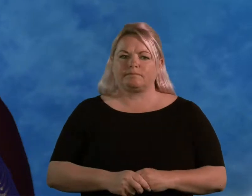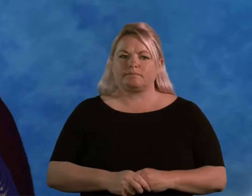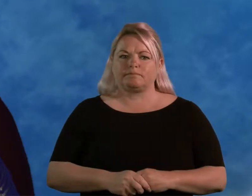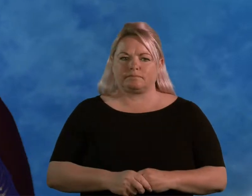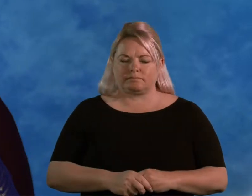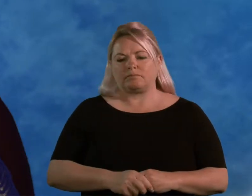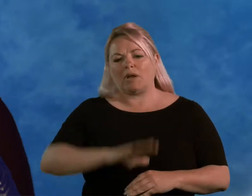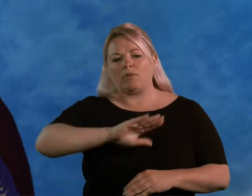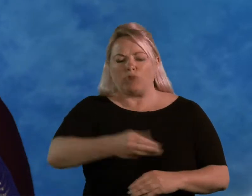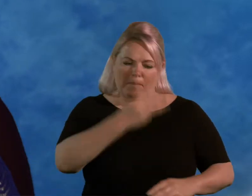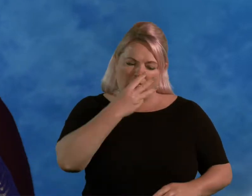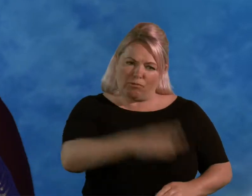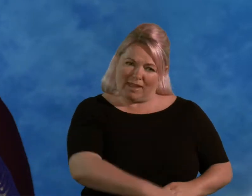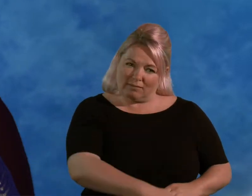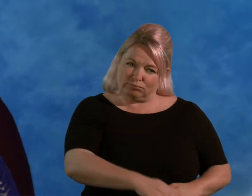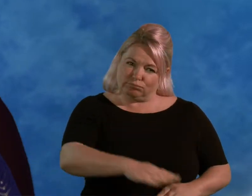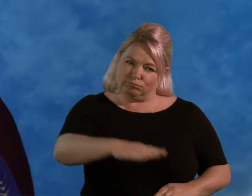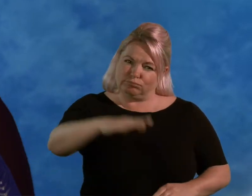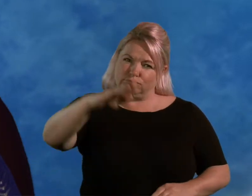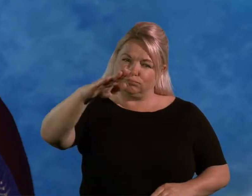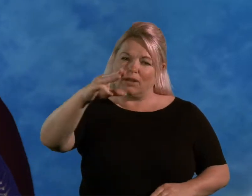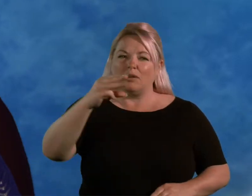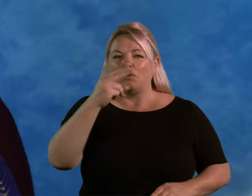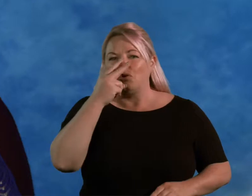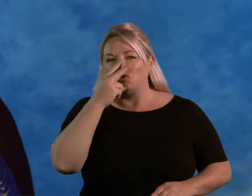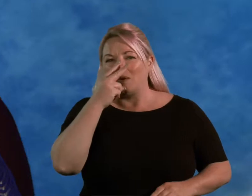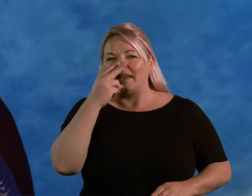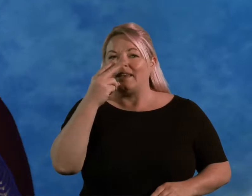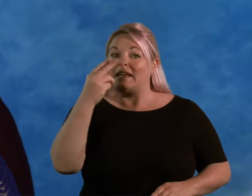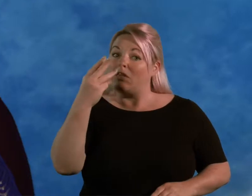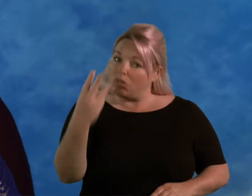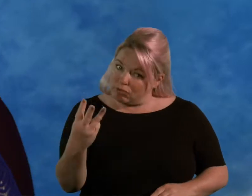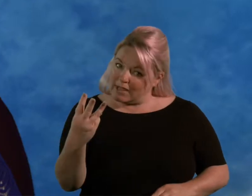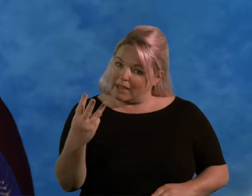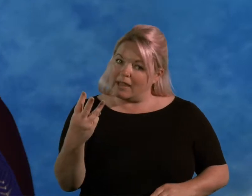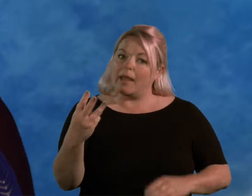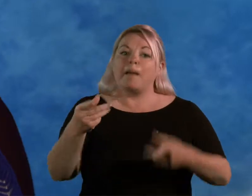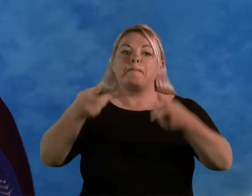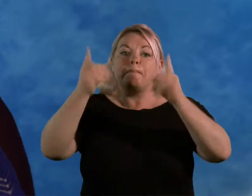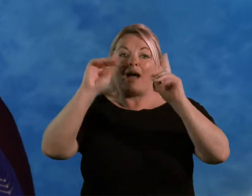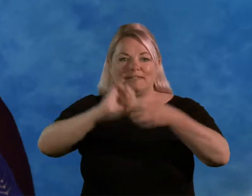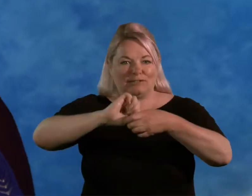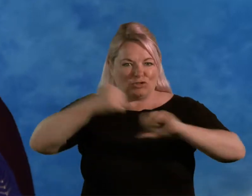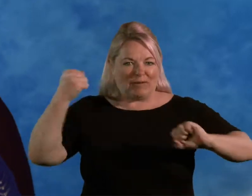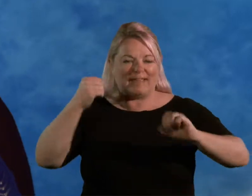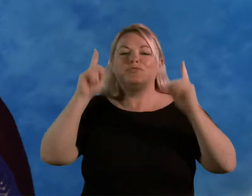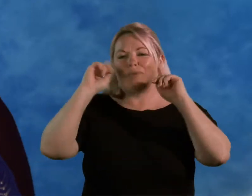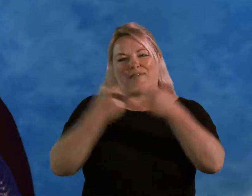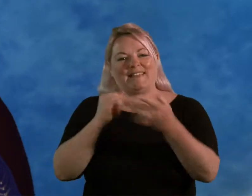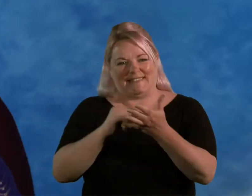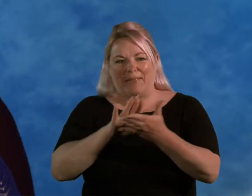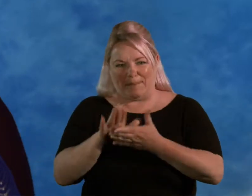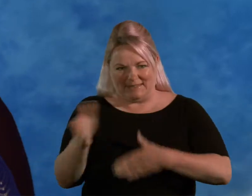from the age of three up to 23, when I finished my master's in the University of Southampton,